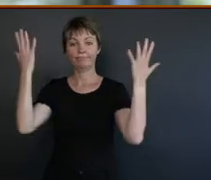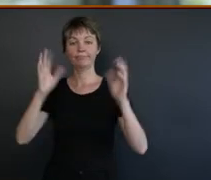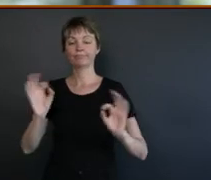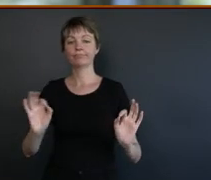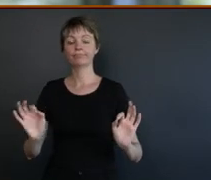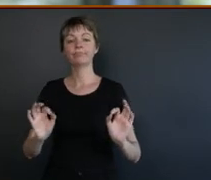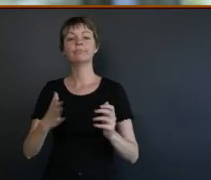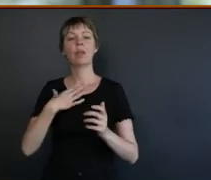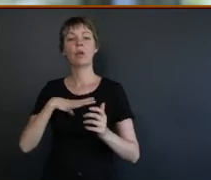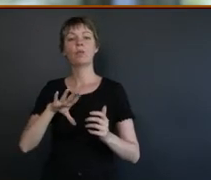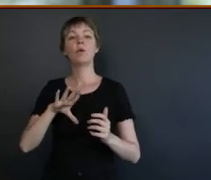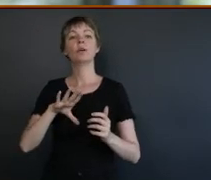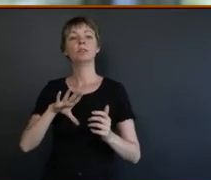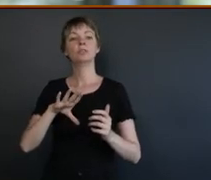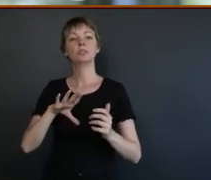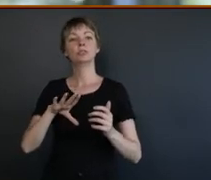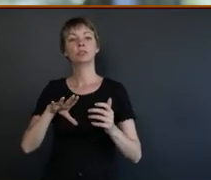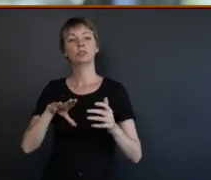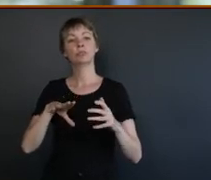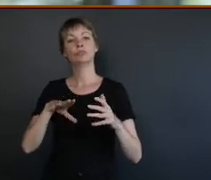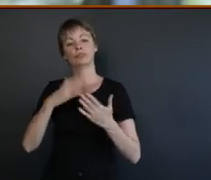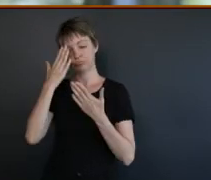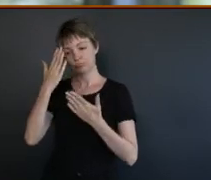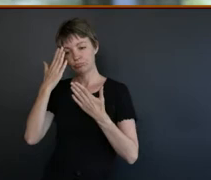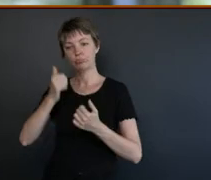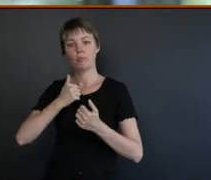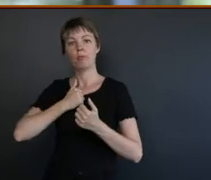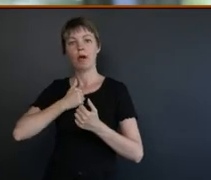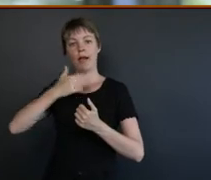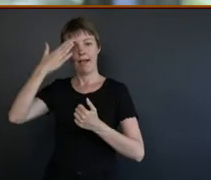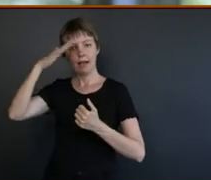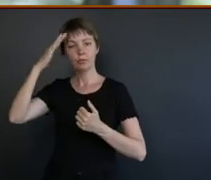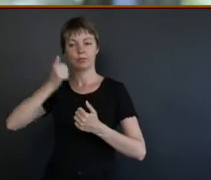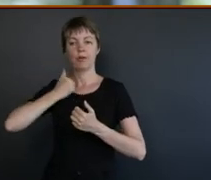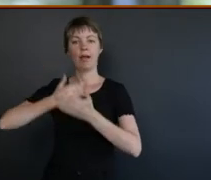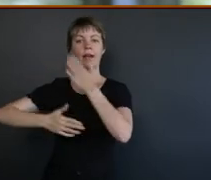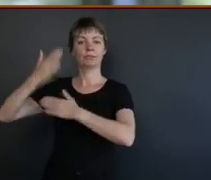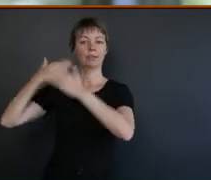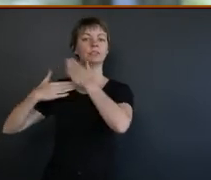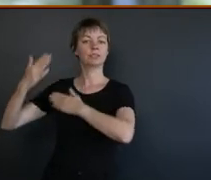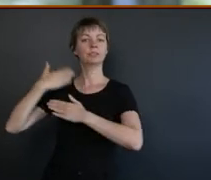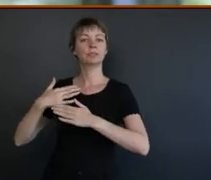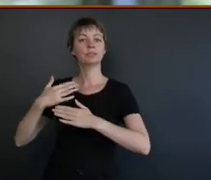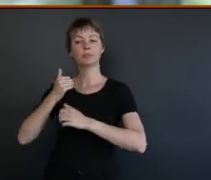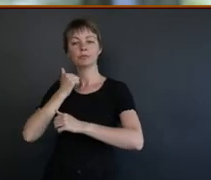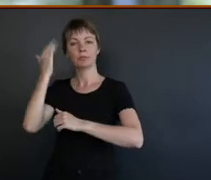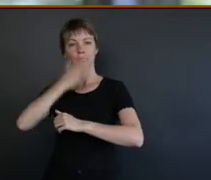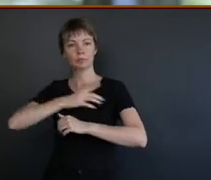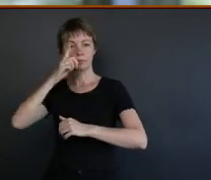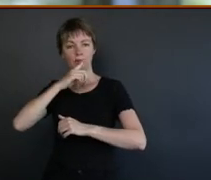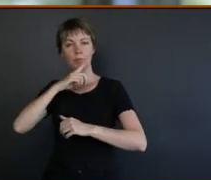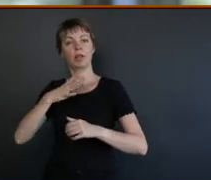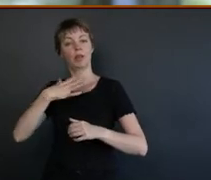also like to acknowledge my Dungari ancestors and elders too. And I'm really pleased to have fellow Dungari